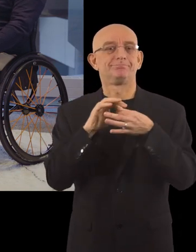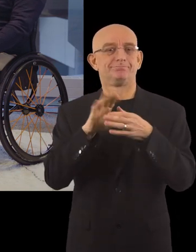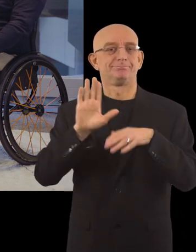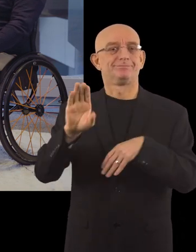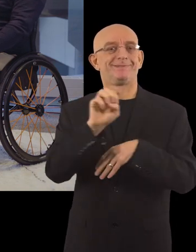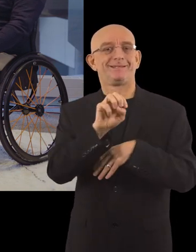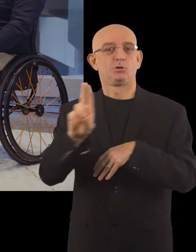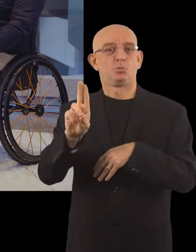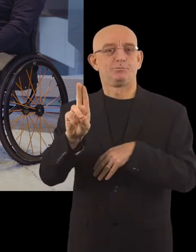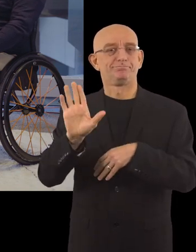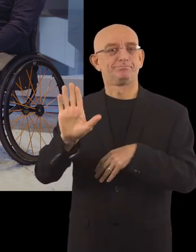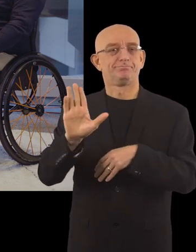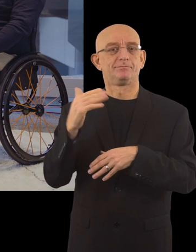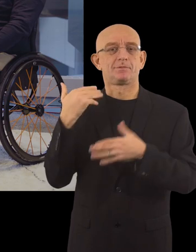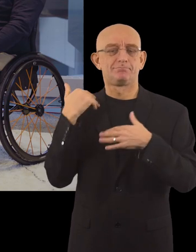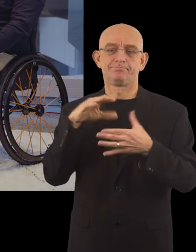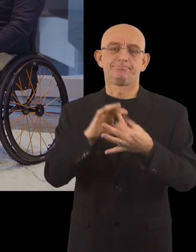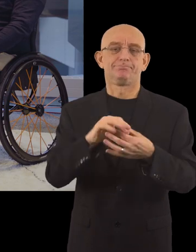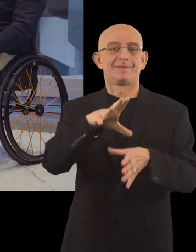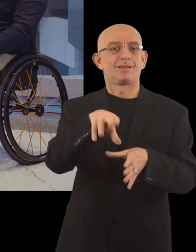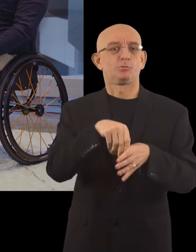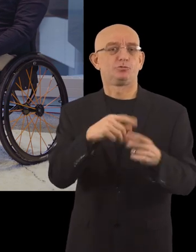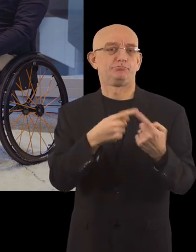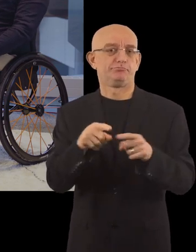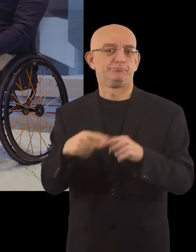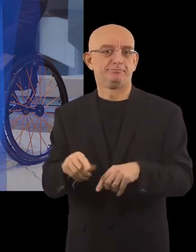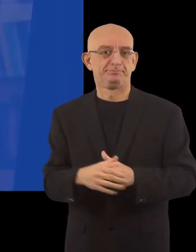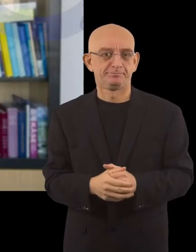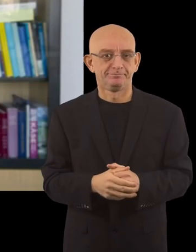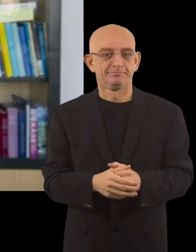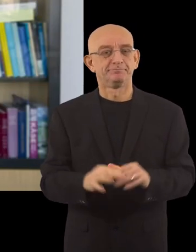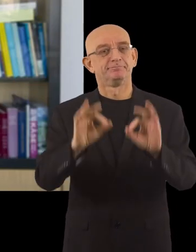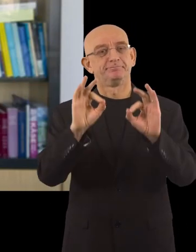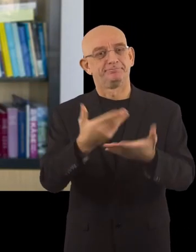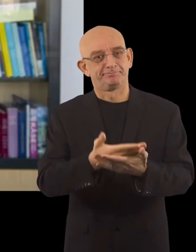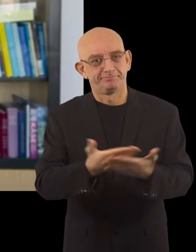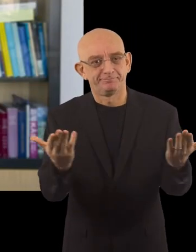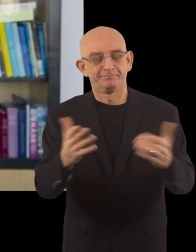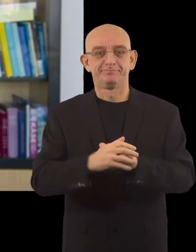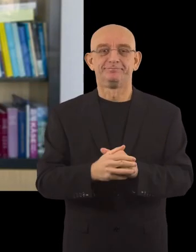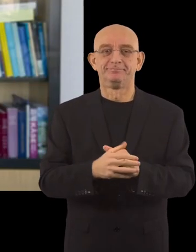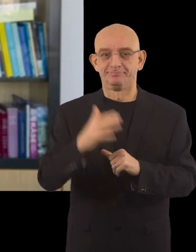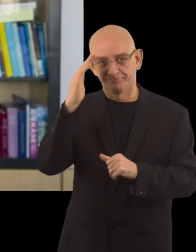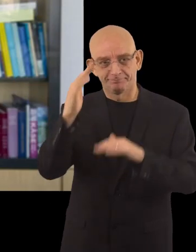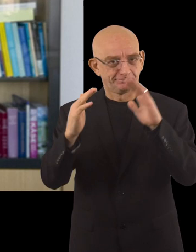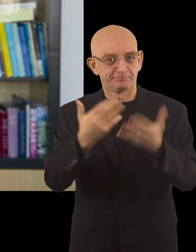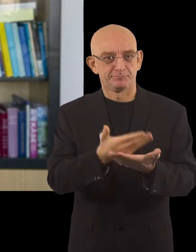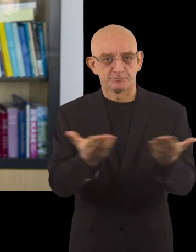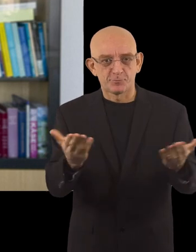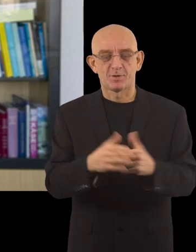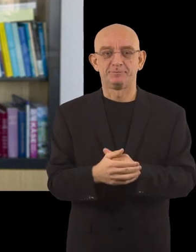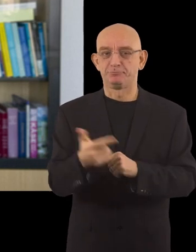Affairs and Inclusion, Ms. Ivankovic Knecevic. Good afternoon, Commissioner. Good afternoon, everyone.